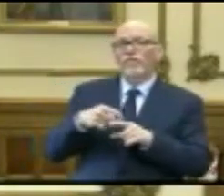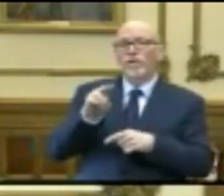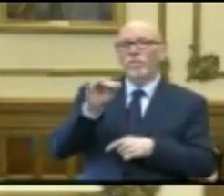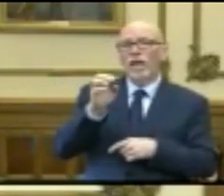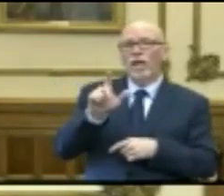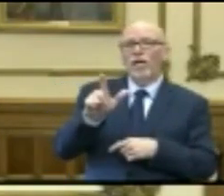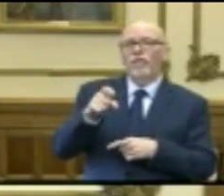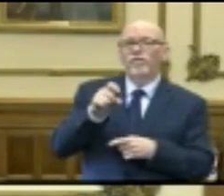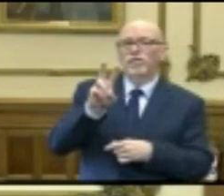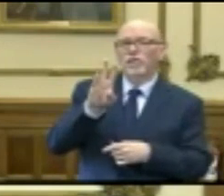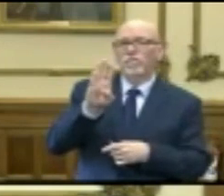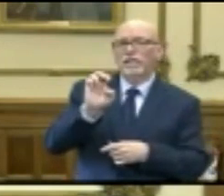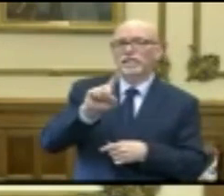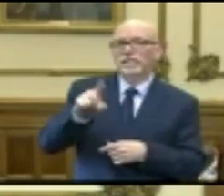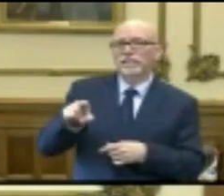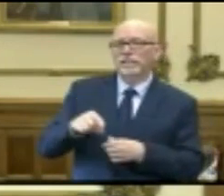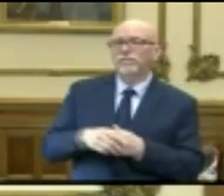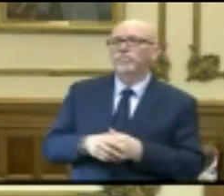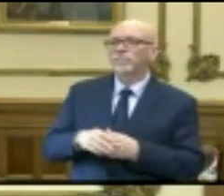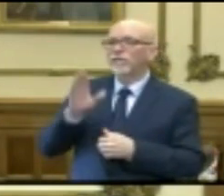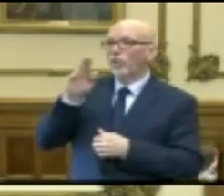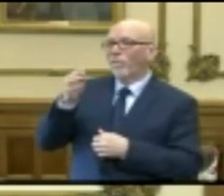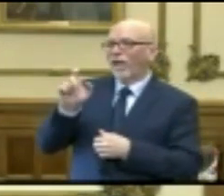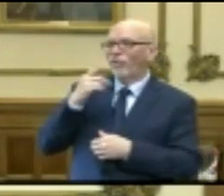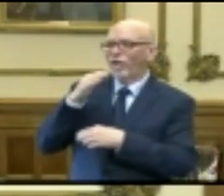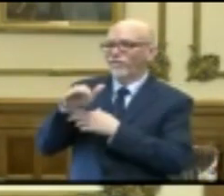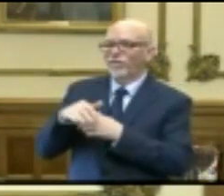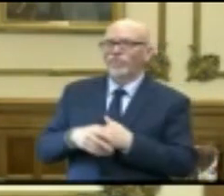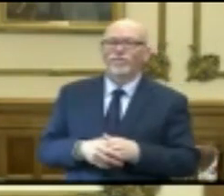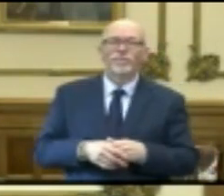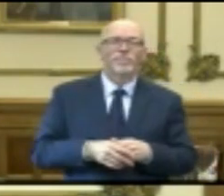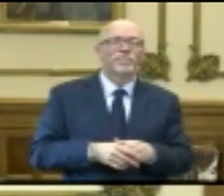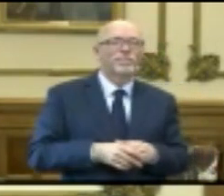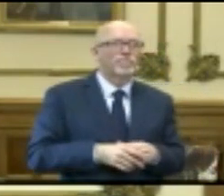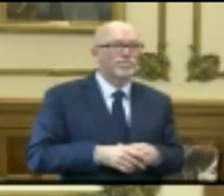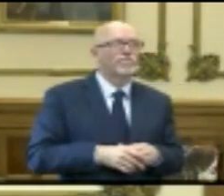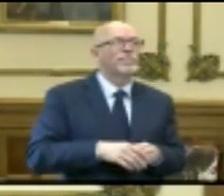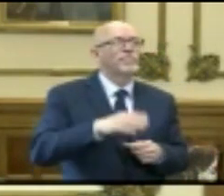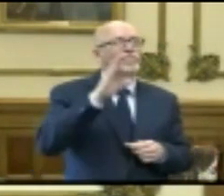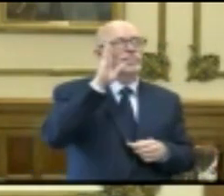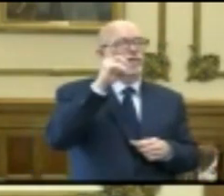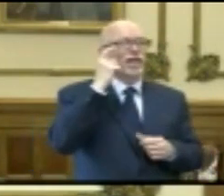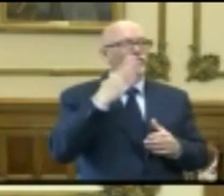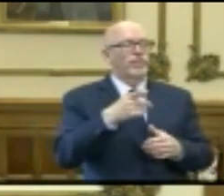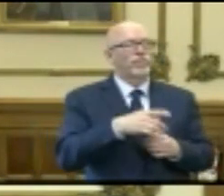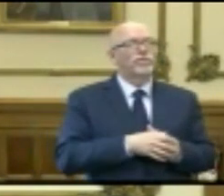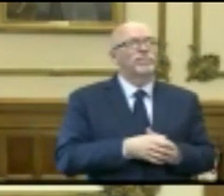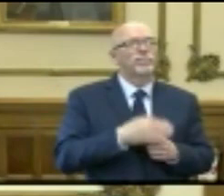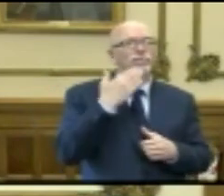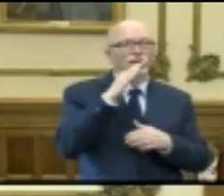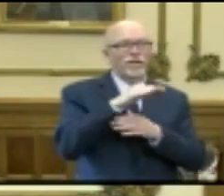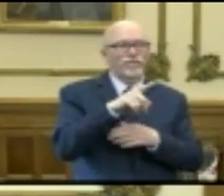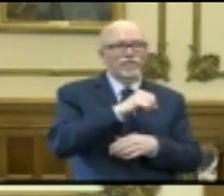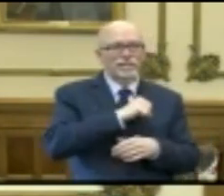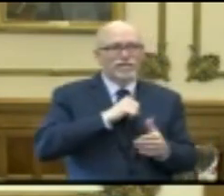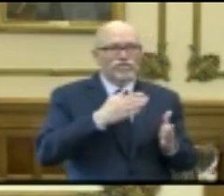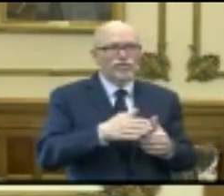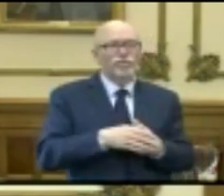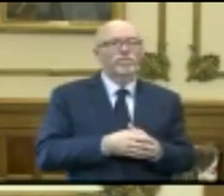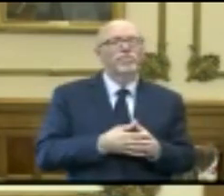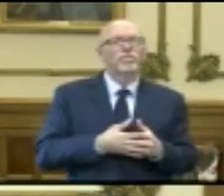WBEZ. Hello, Michael. Good afternoon. Good afternoon, Governor, and good afternoon, Senator.